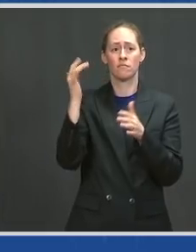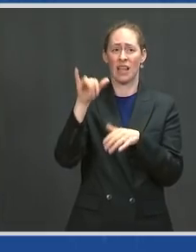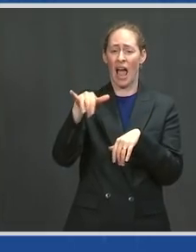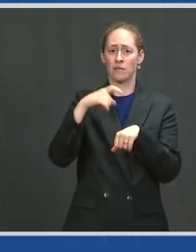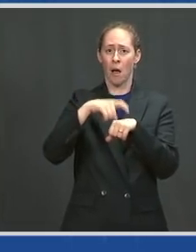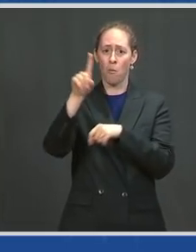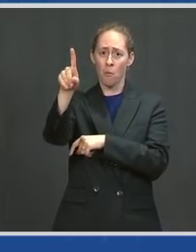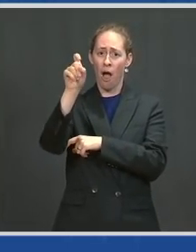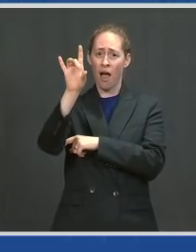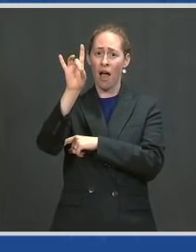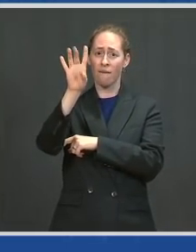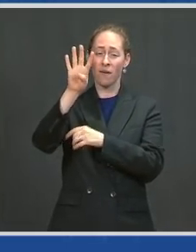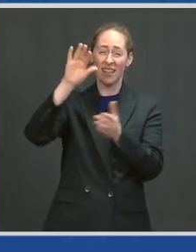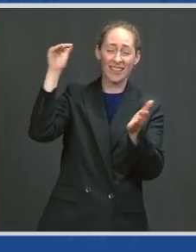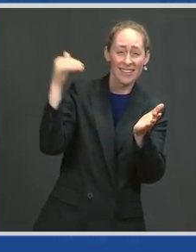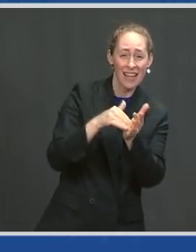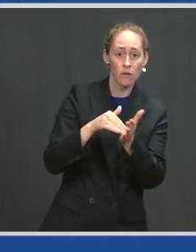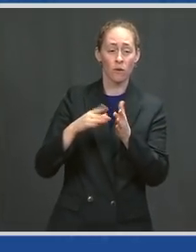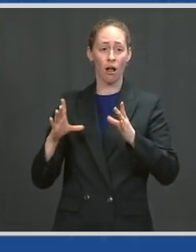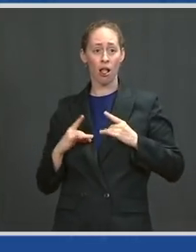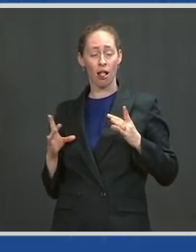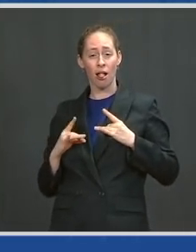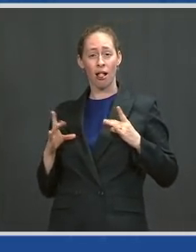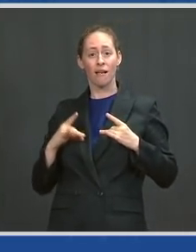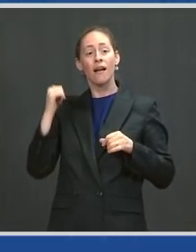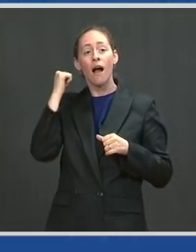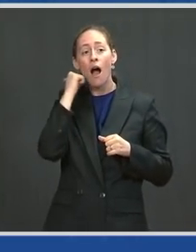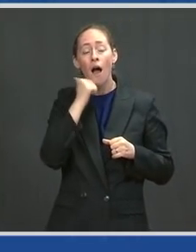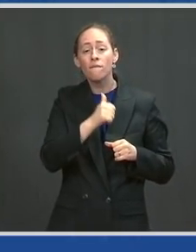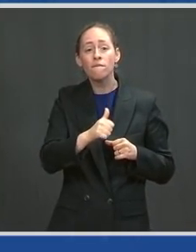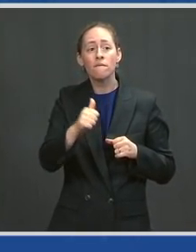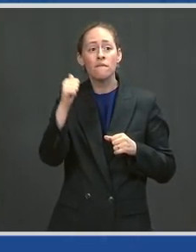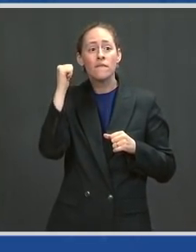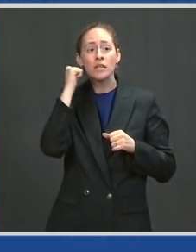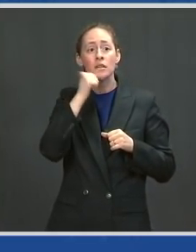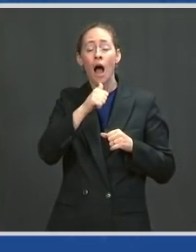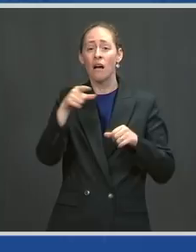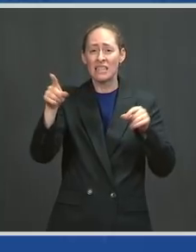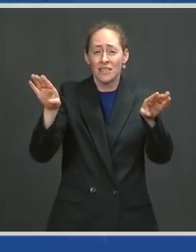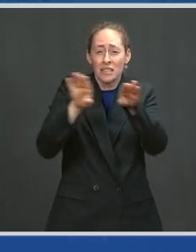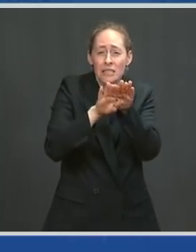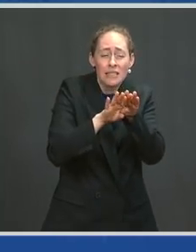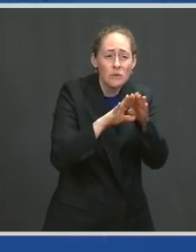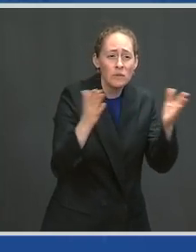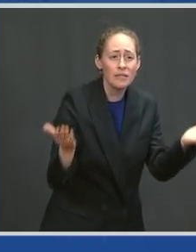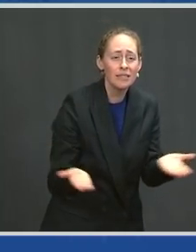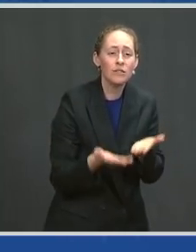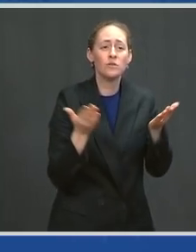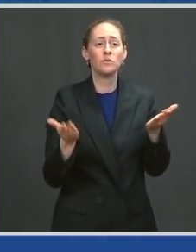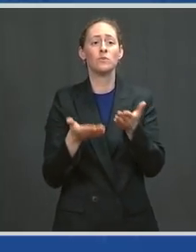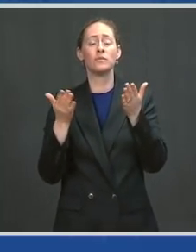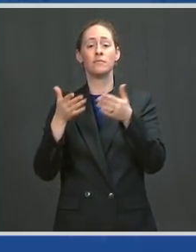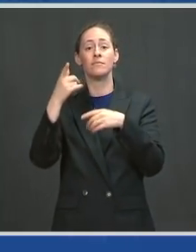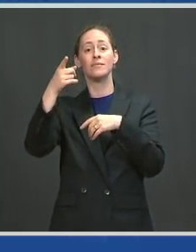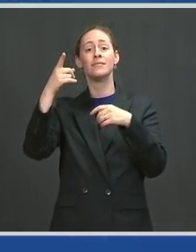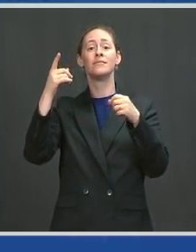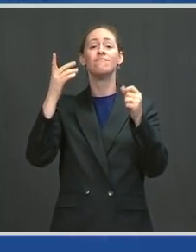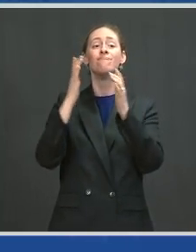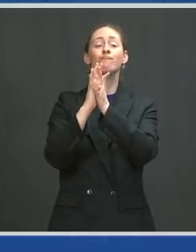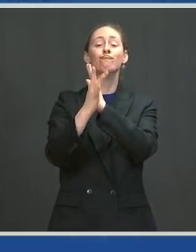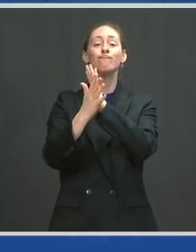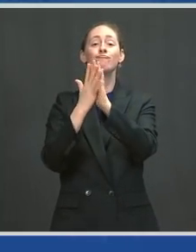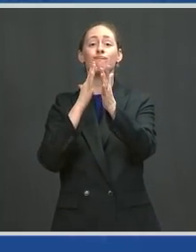Virginia, as the governor pointed out, schools were closed. Main Street had gone quiet here and in cities all across America.